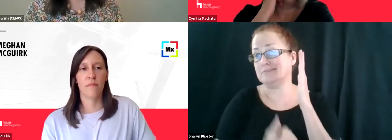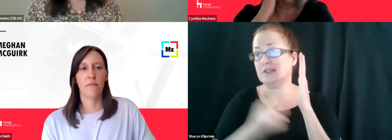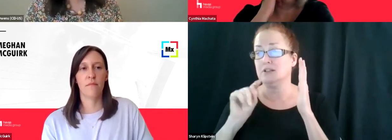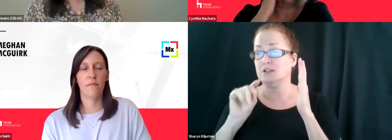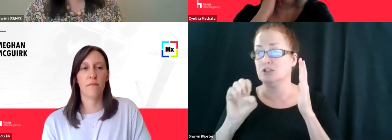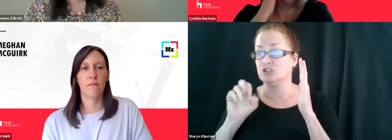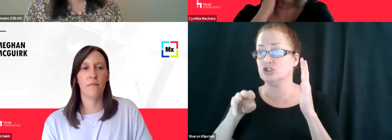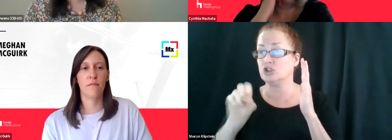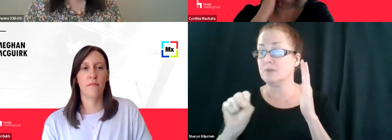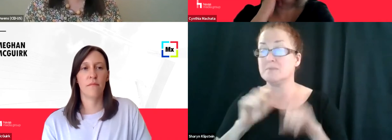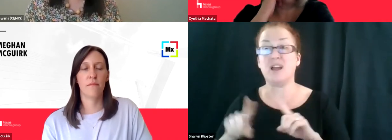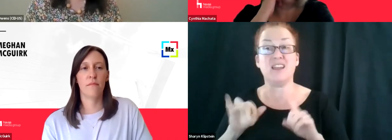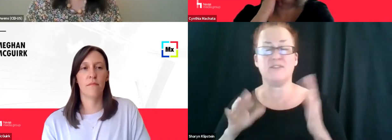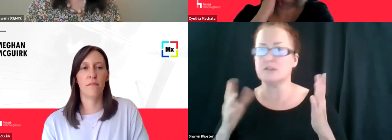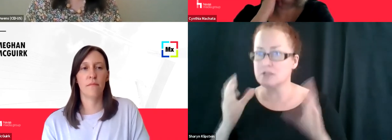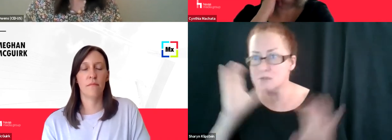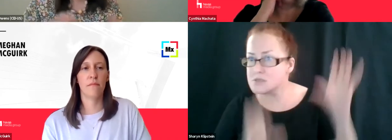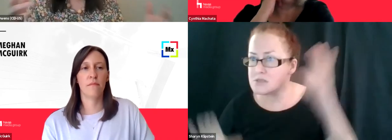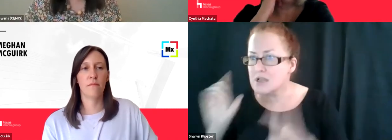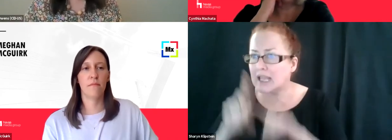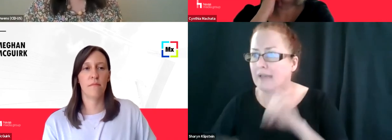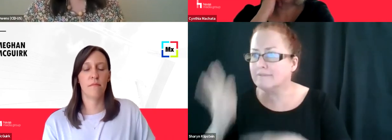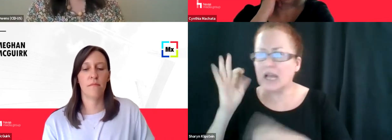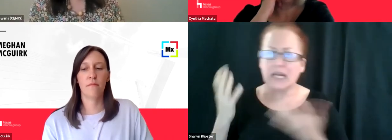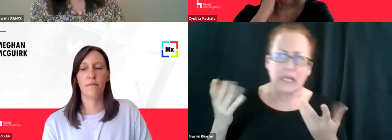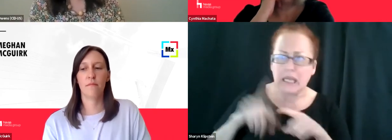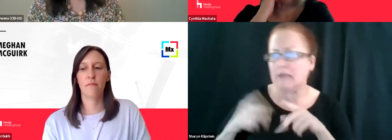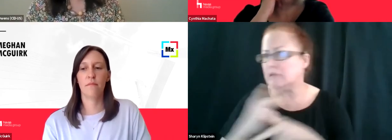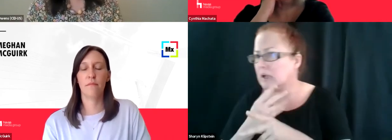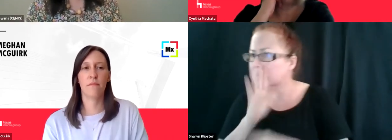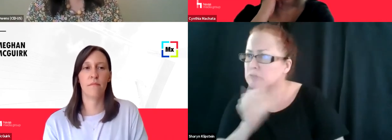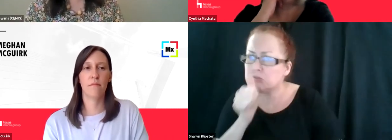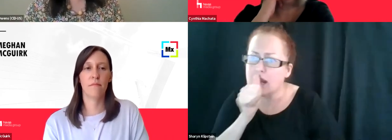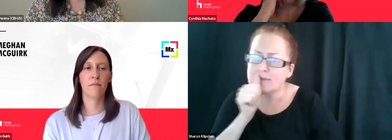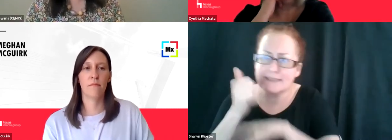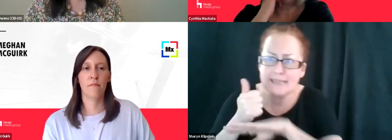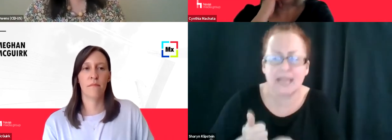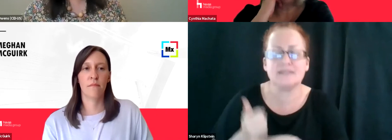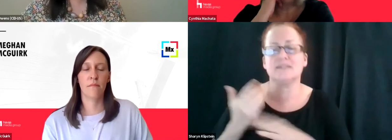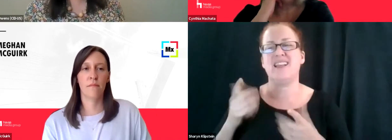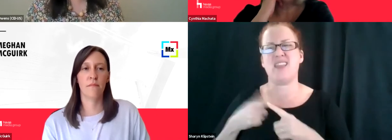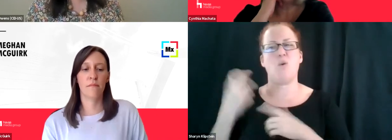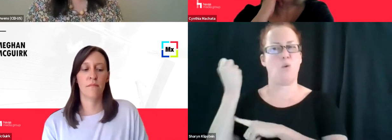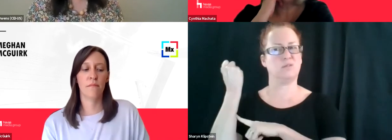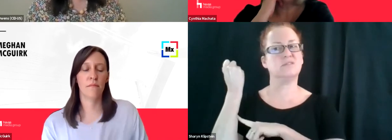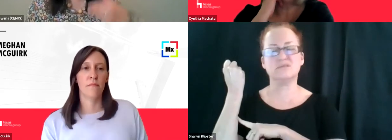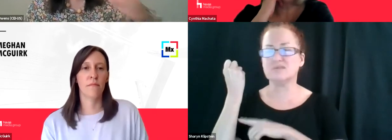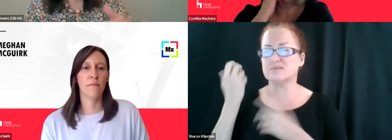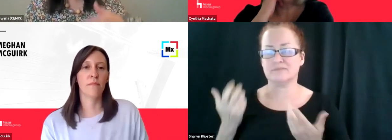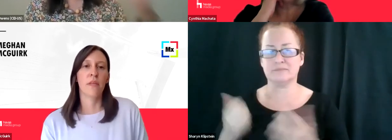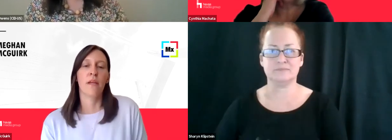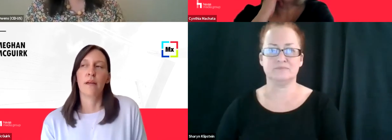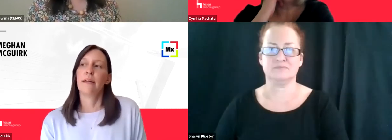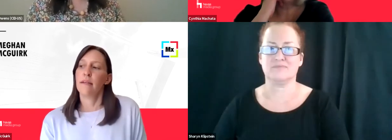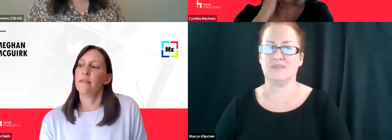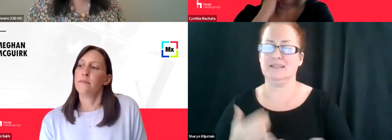if it's not easy for you to find and not easy for you to figure out where the privacy settings are, I would, I would say if it doesn't meet that